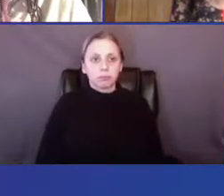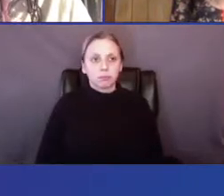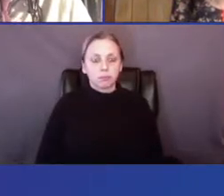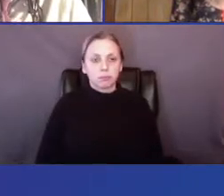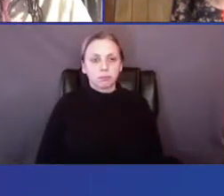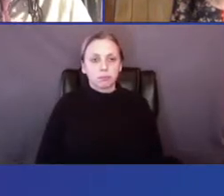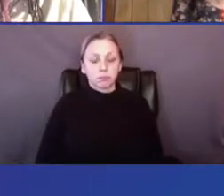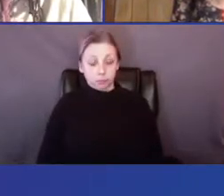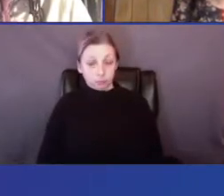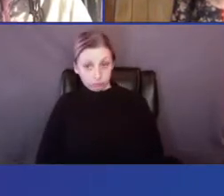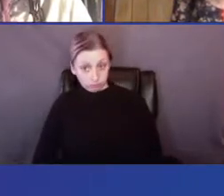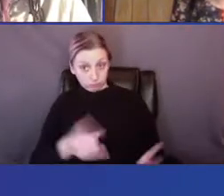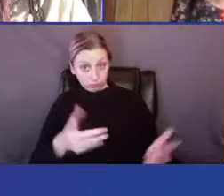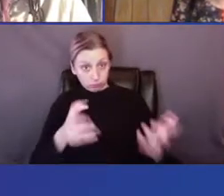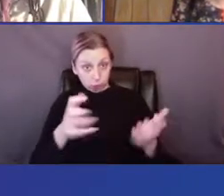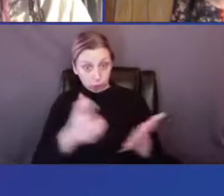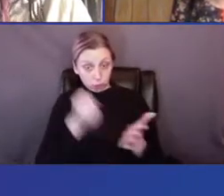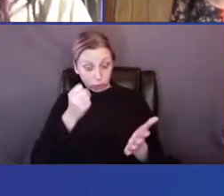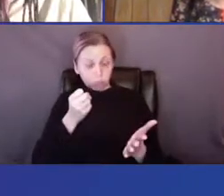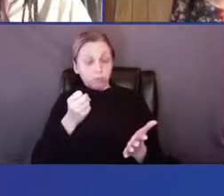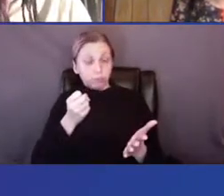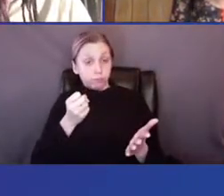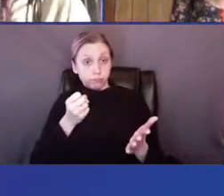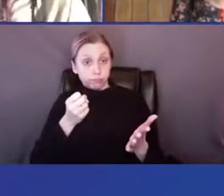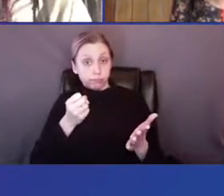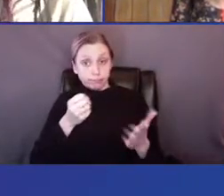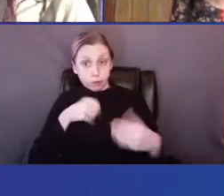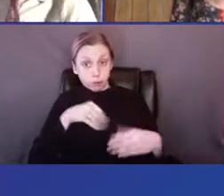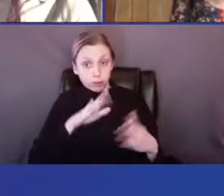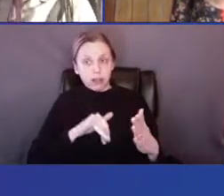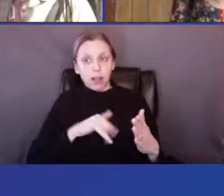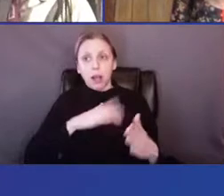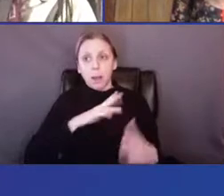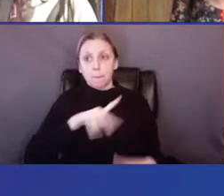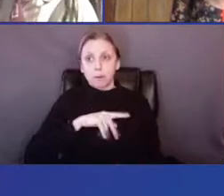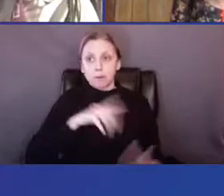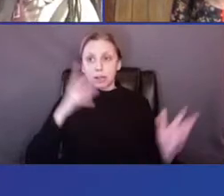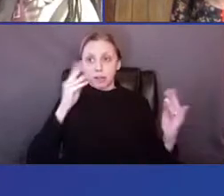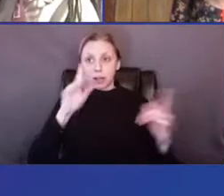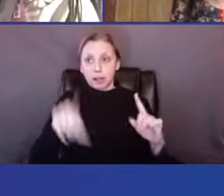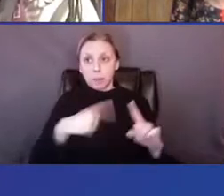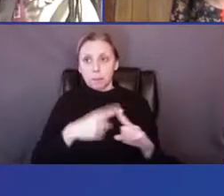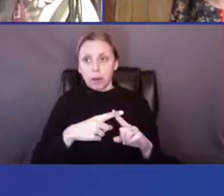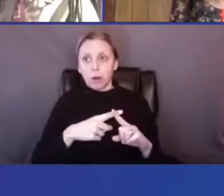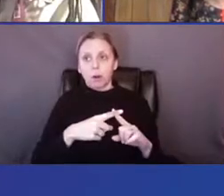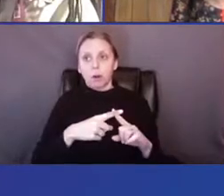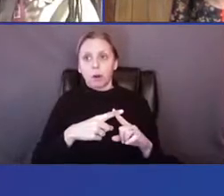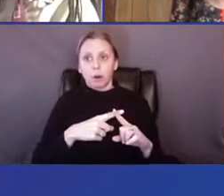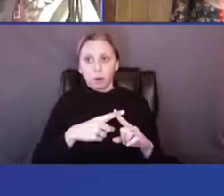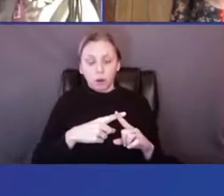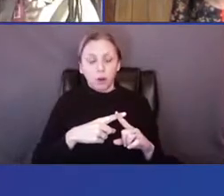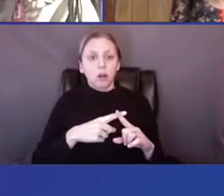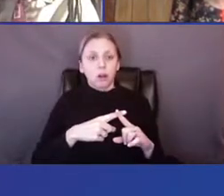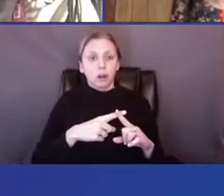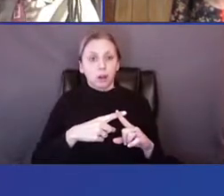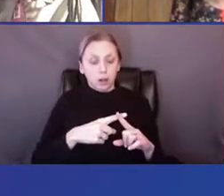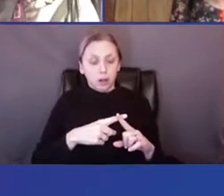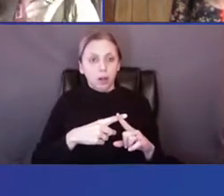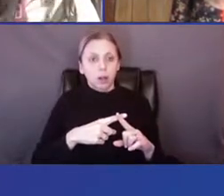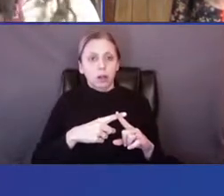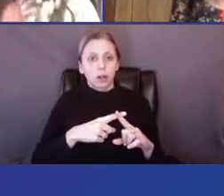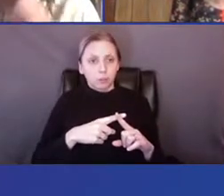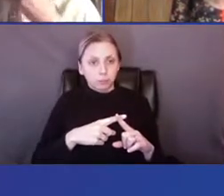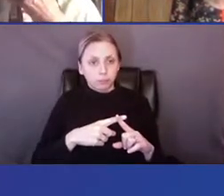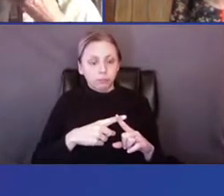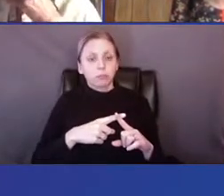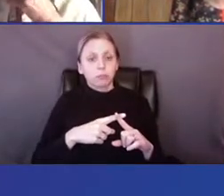Anyone want to take a stab? I'm personally thinking of the amount of digital content that Benedict was pointing